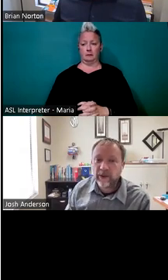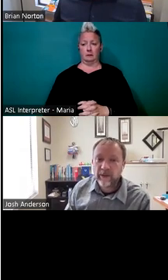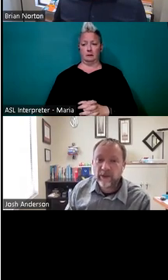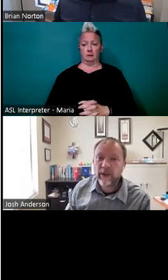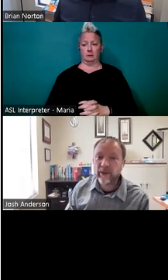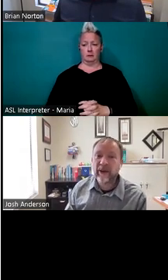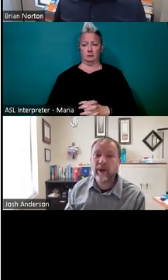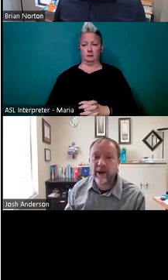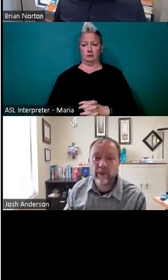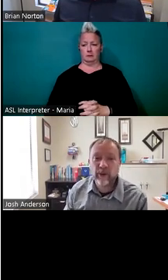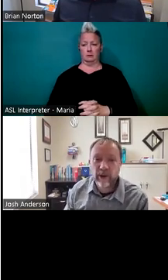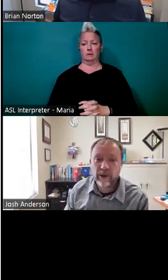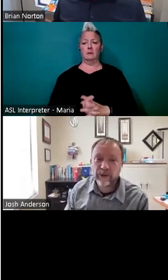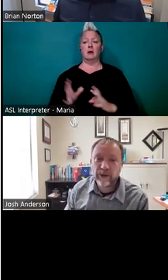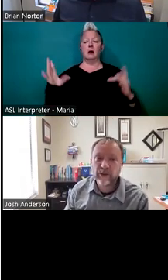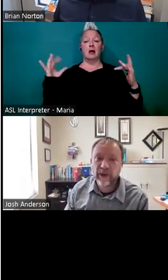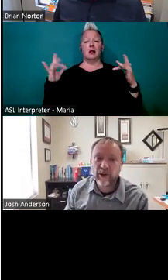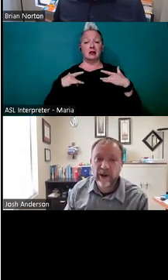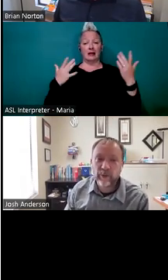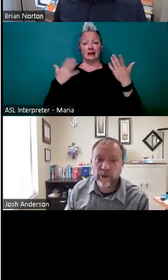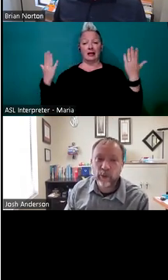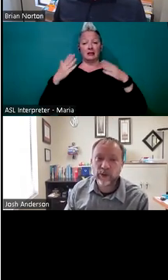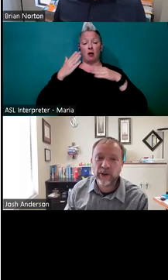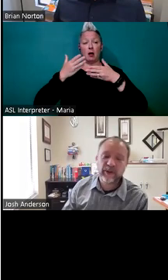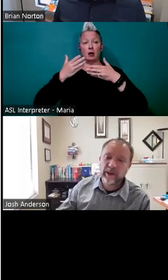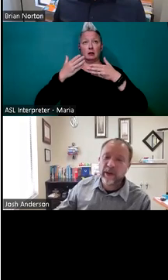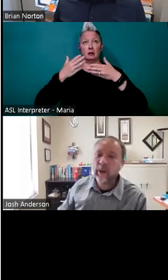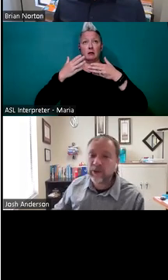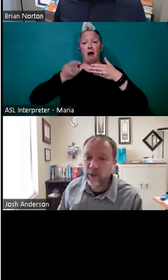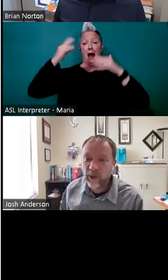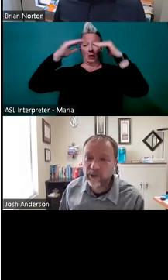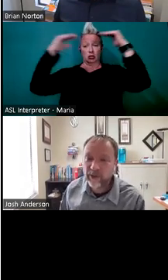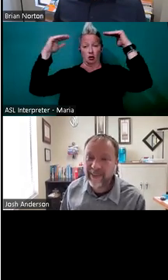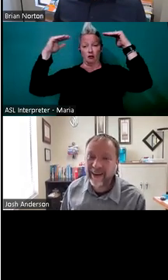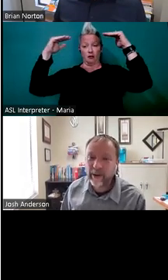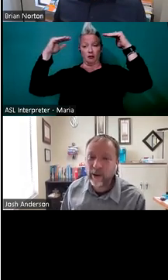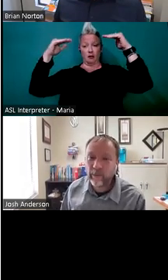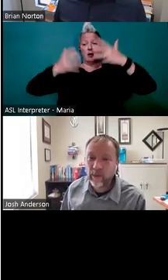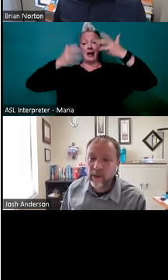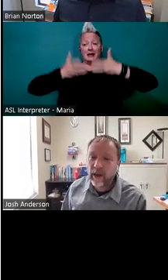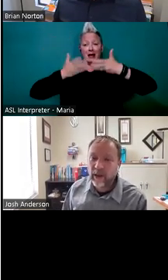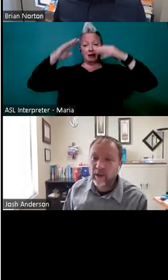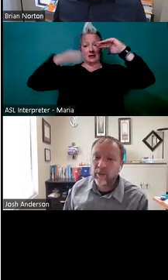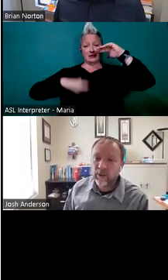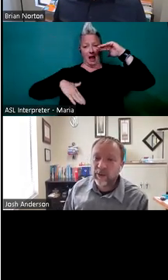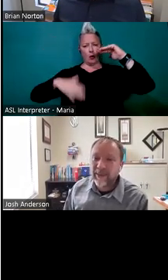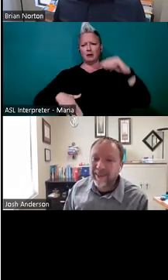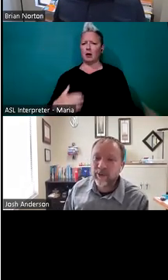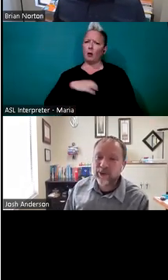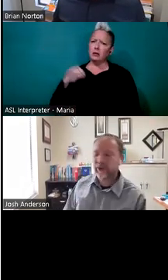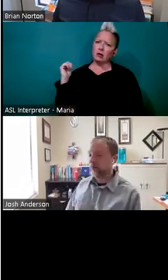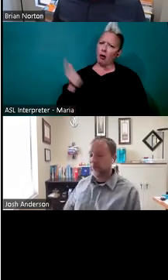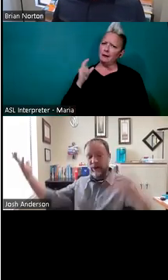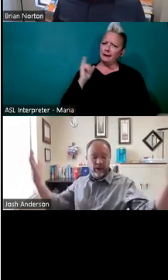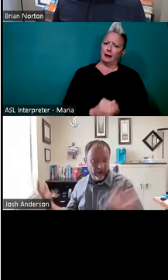I see placing, placing lightweight items on higher shelves and heavier items on lower shelves. I wish every place just did that anyway. Um, cause I think